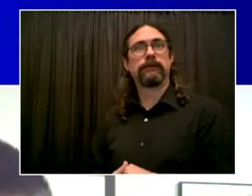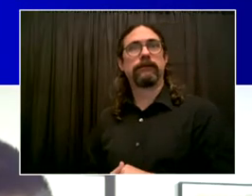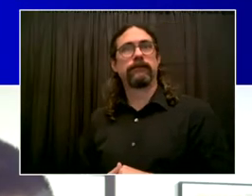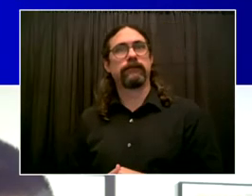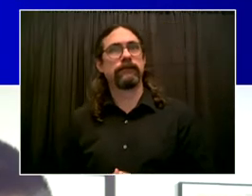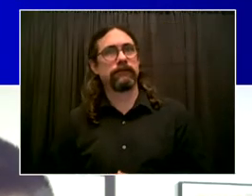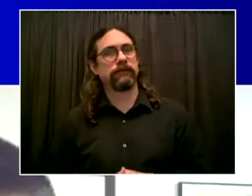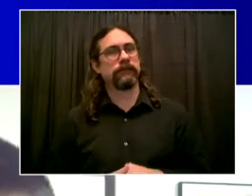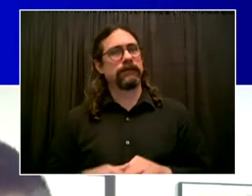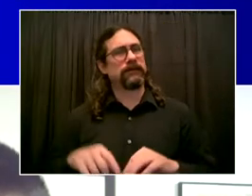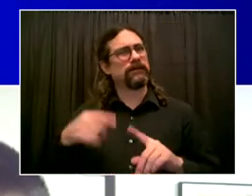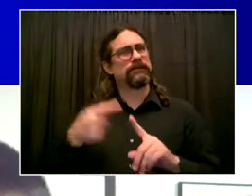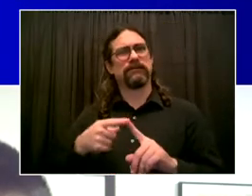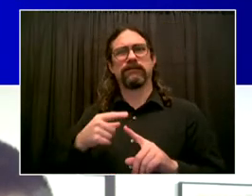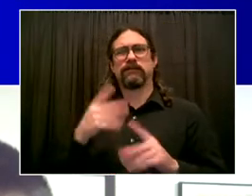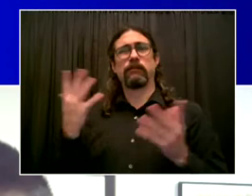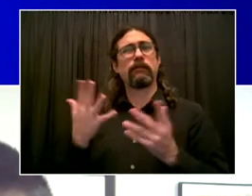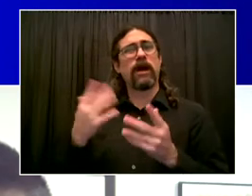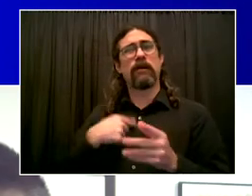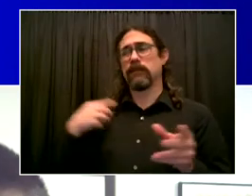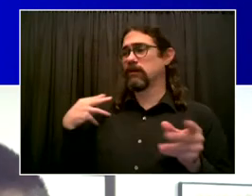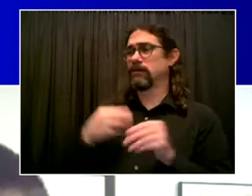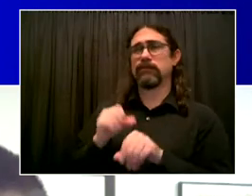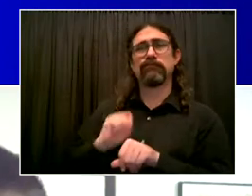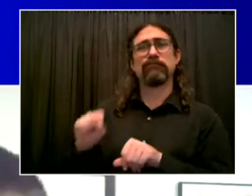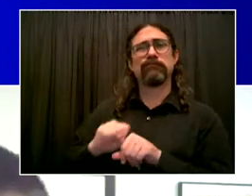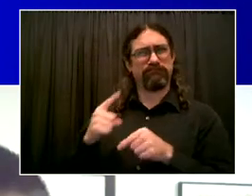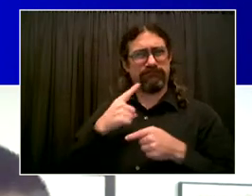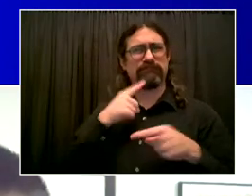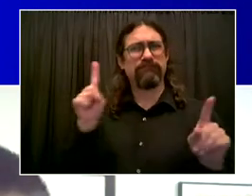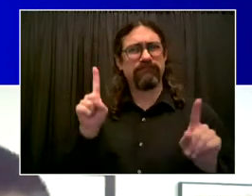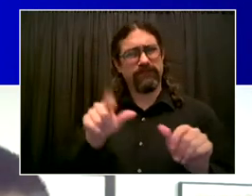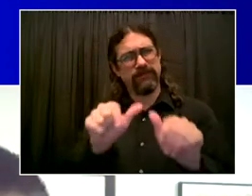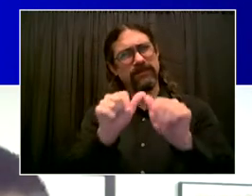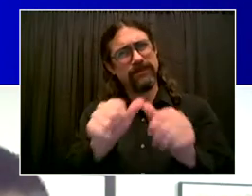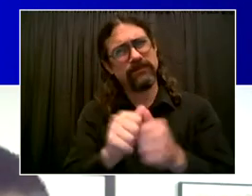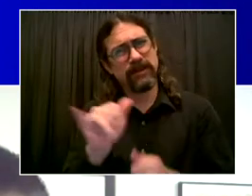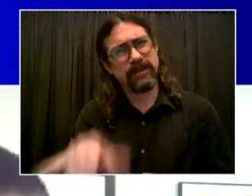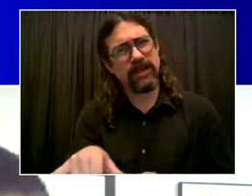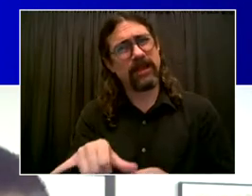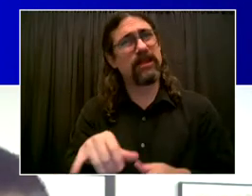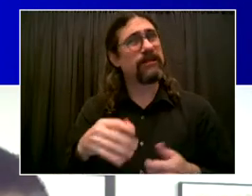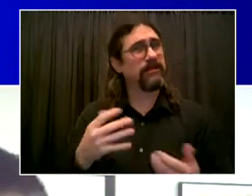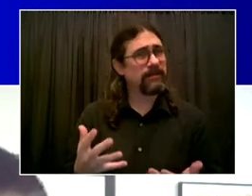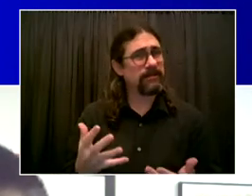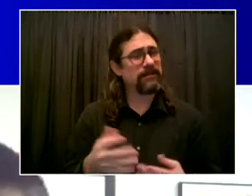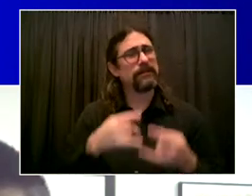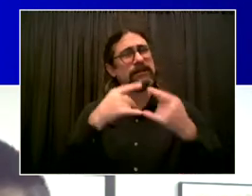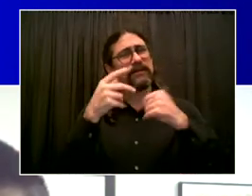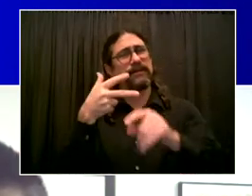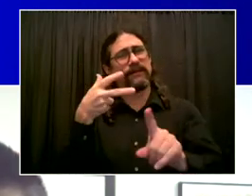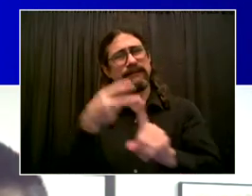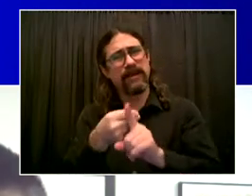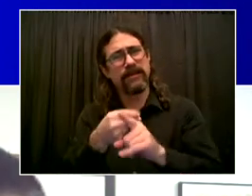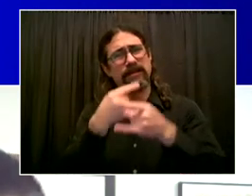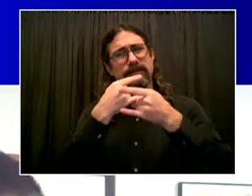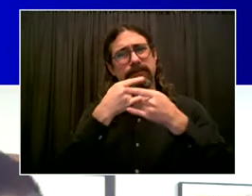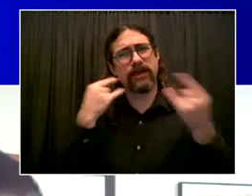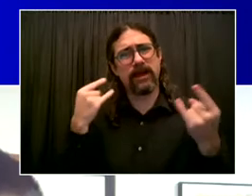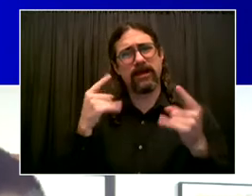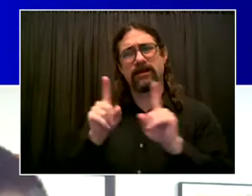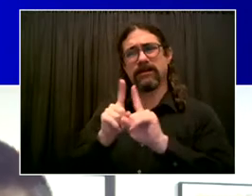Thank you very, very much, Commissioner. Thank you, as always, for your leadership. And everyone, as we move forward in this fight against COVID,